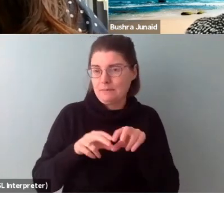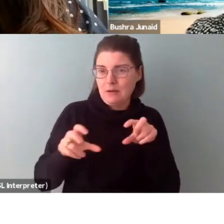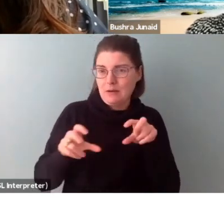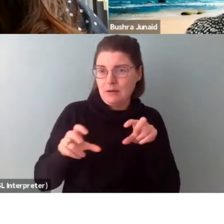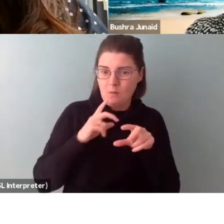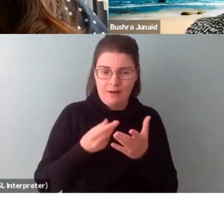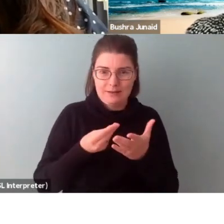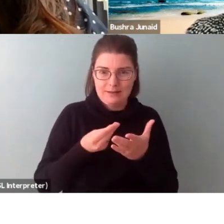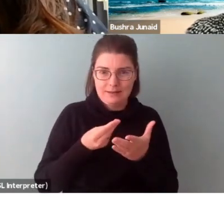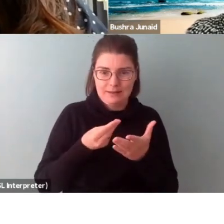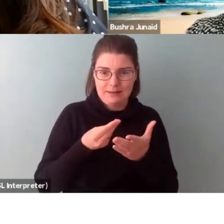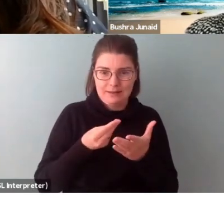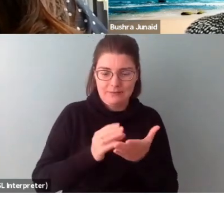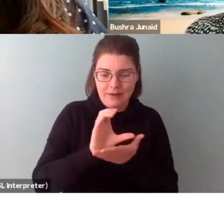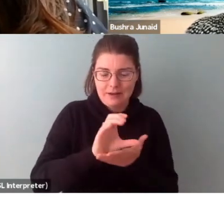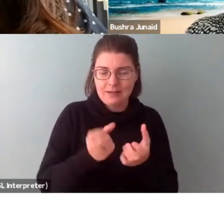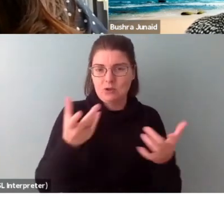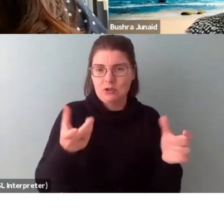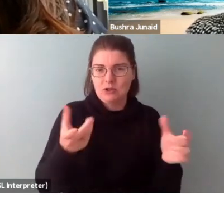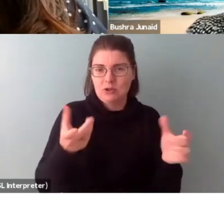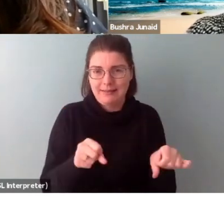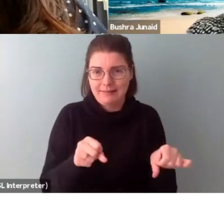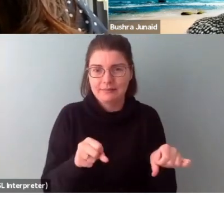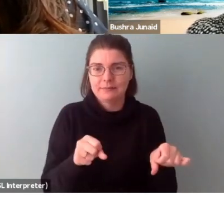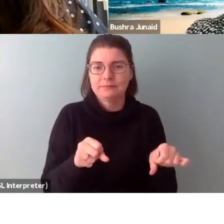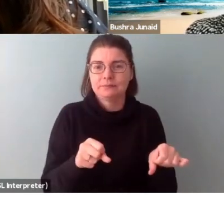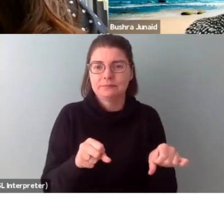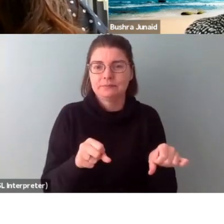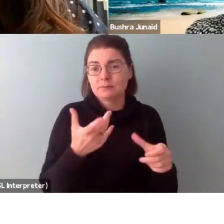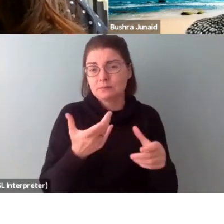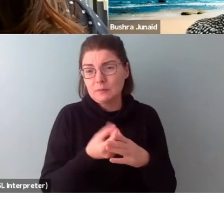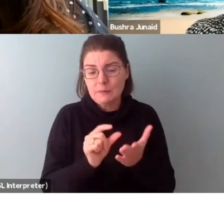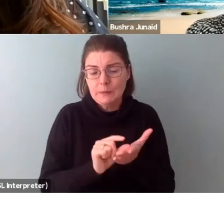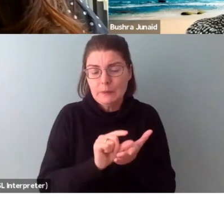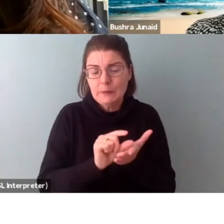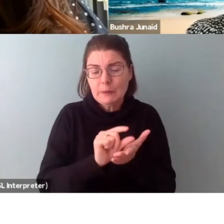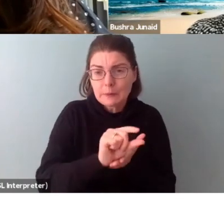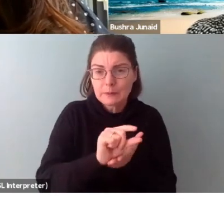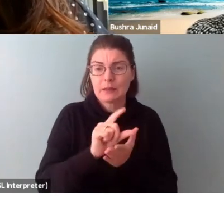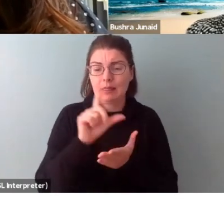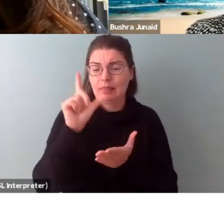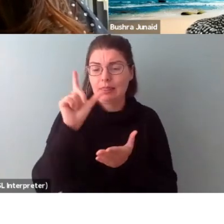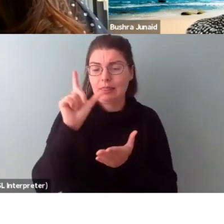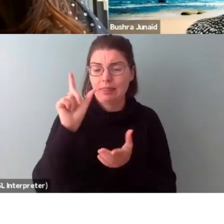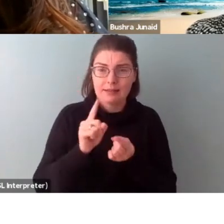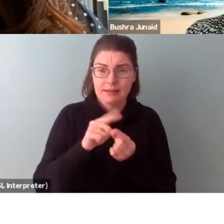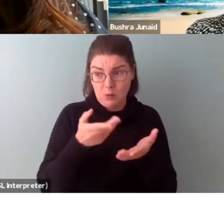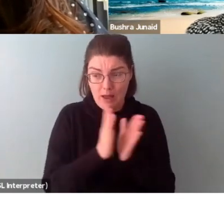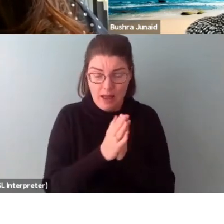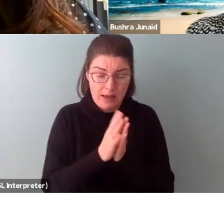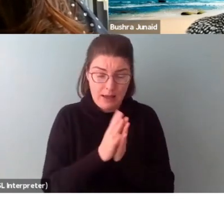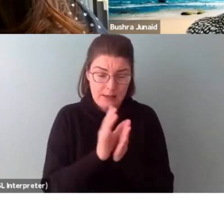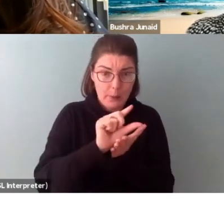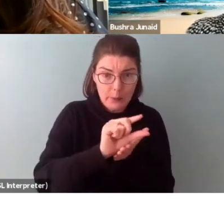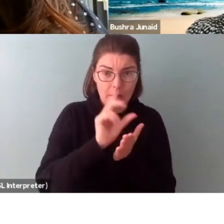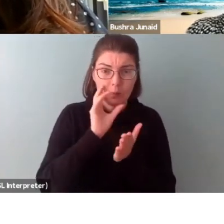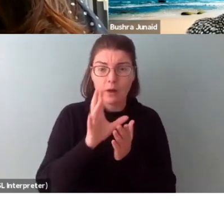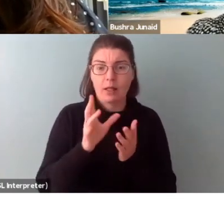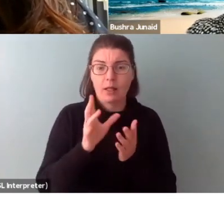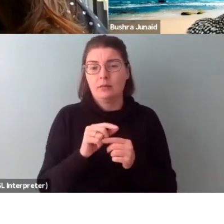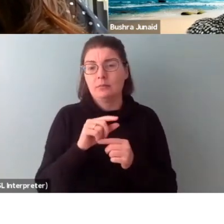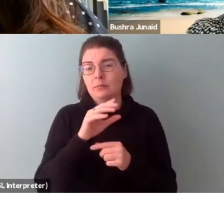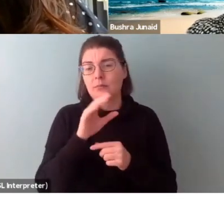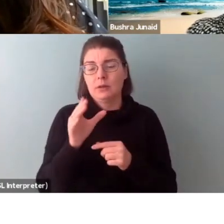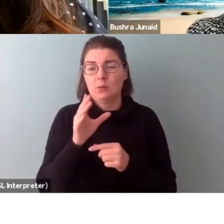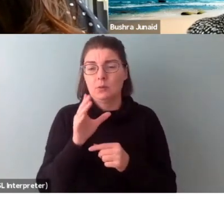fund as much activity as possible. And so you might receive a little bit less than you, what you're, you've asked for, but you're never going to